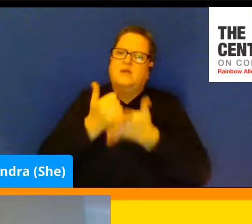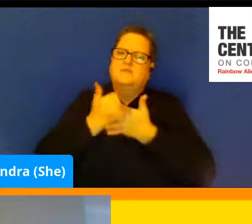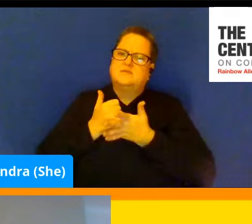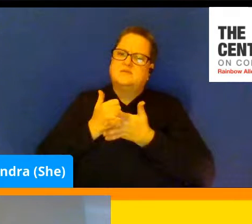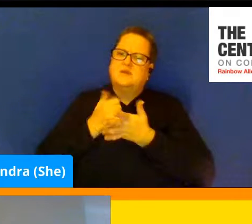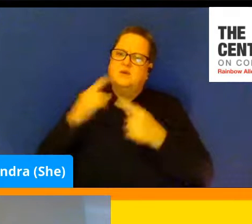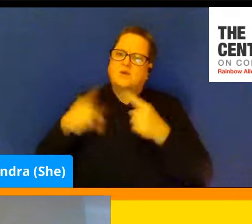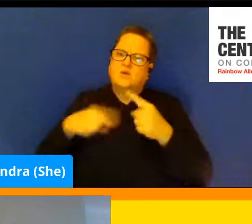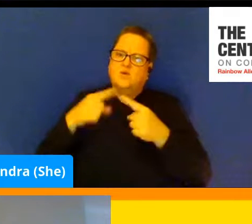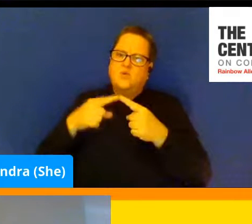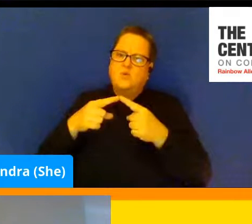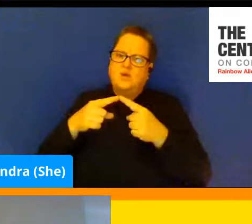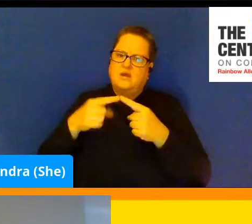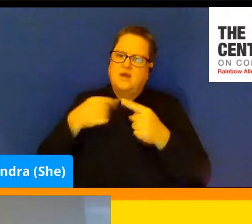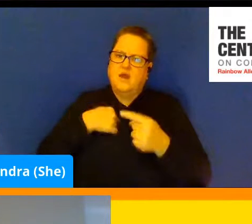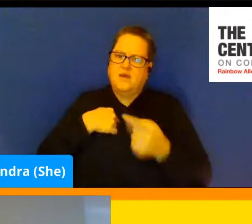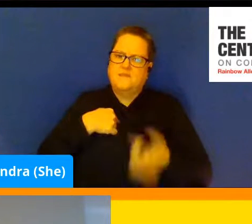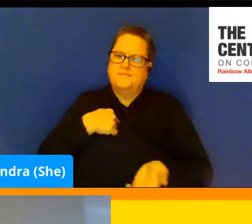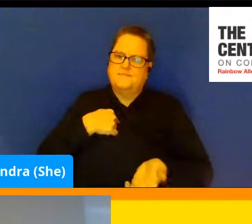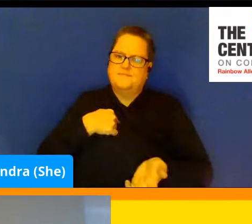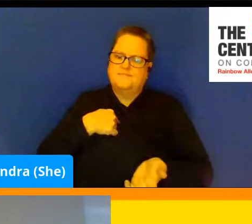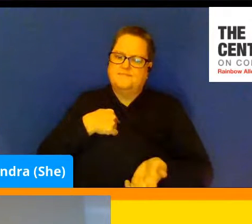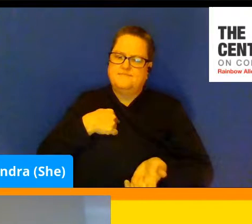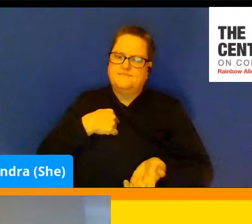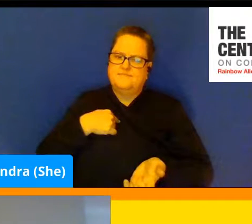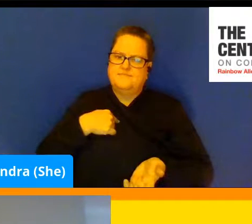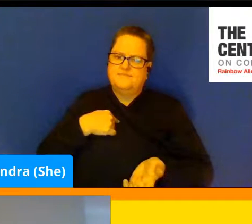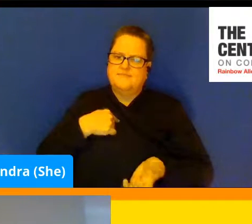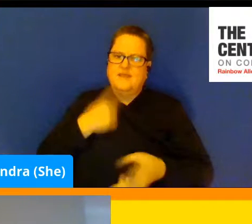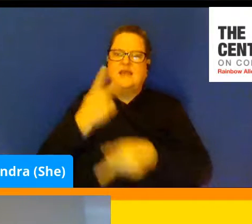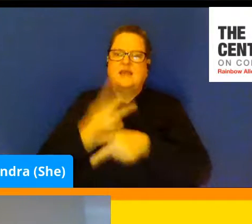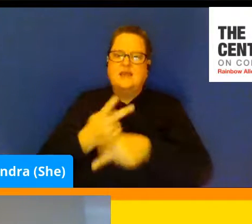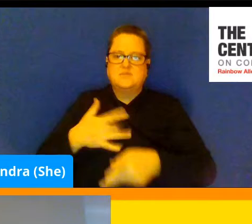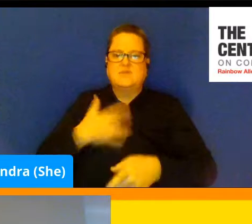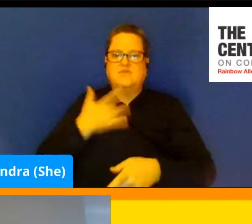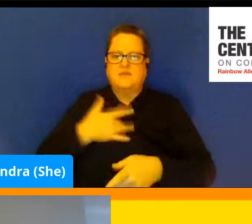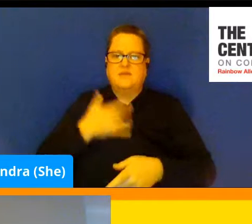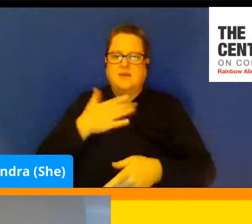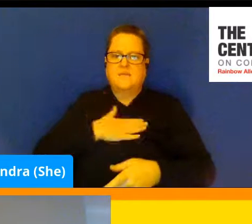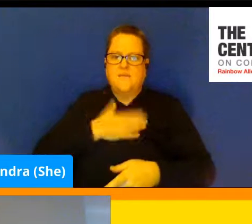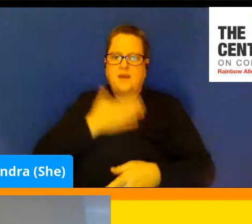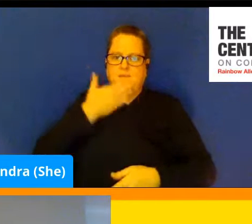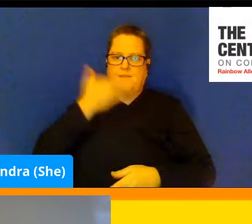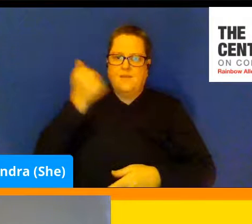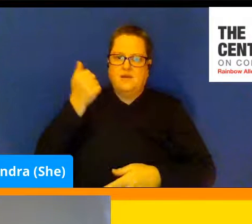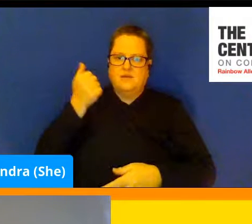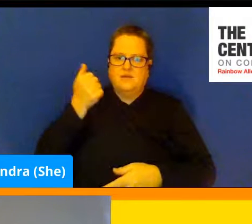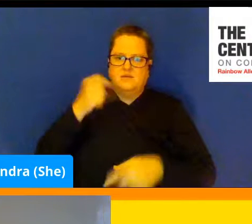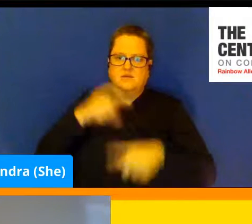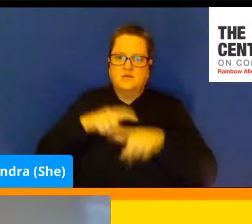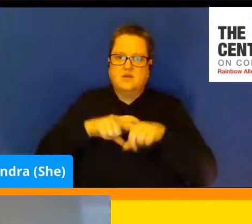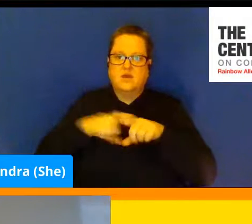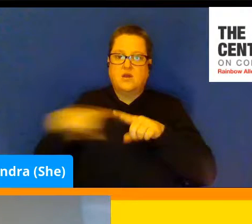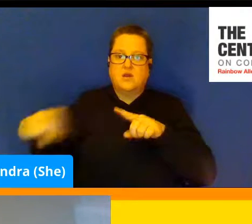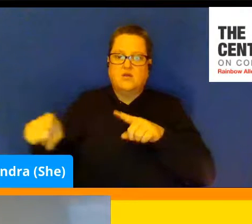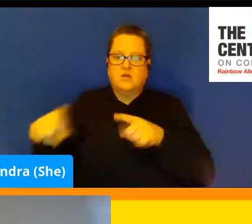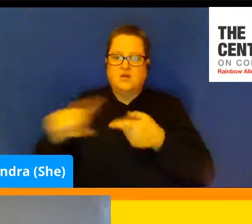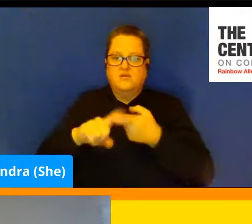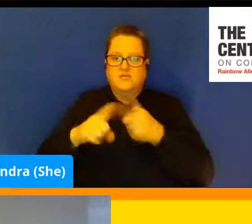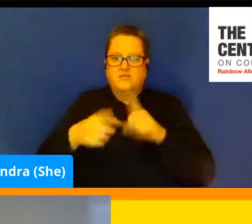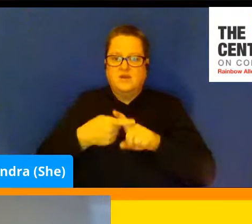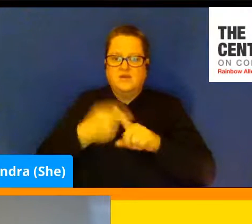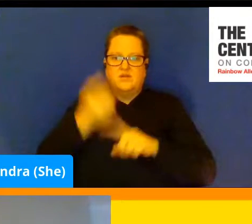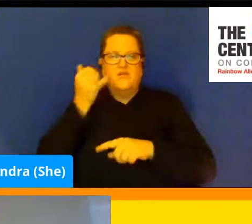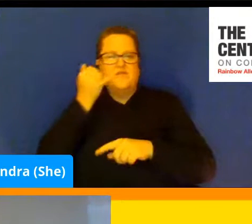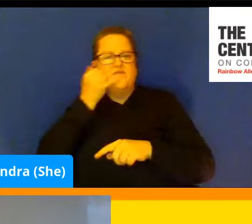it keeps me feeling my best. Whether that's calling a friend on the phone, maybe I lay on my